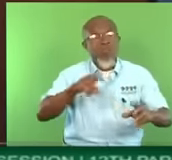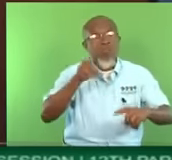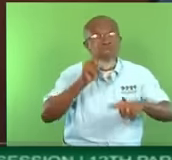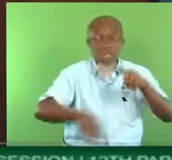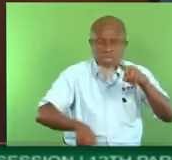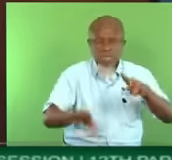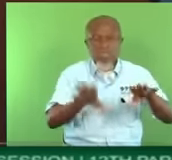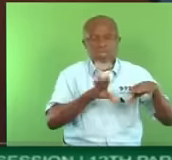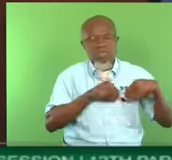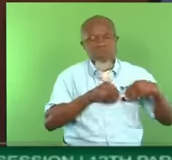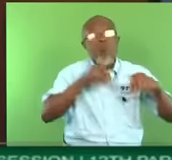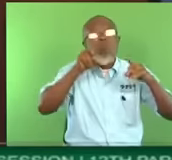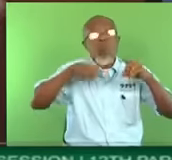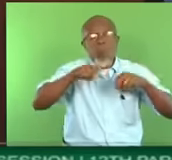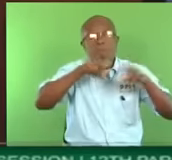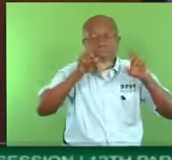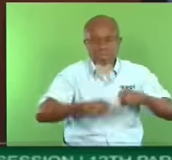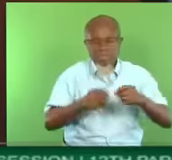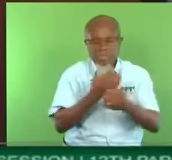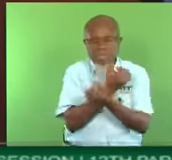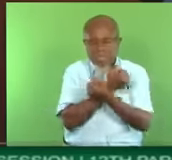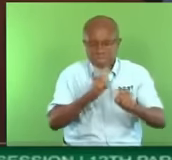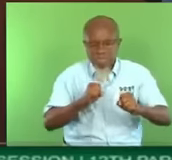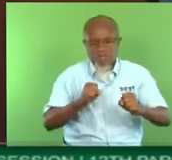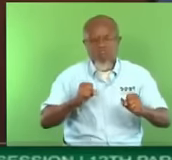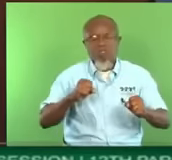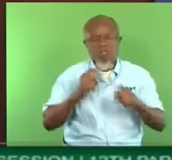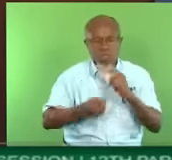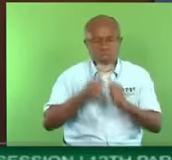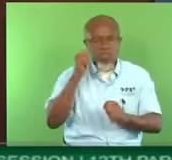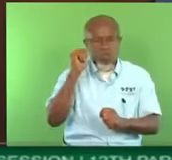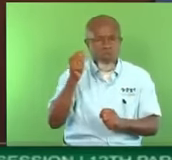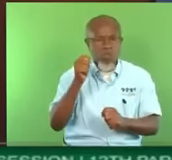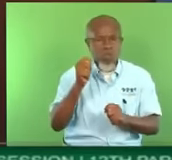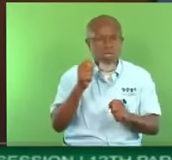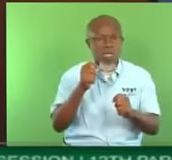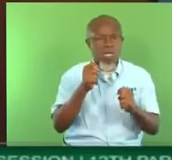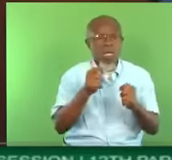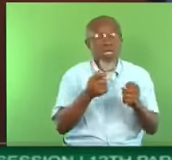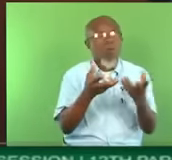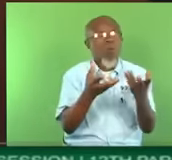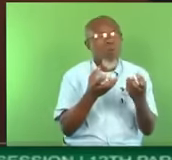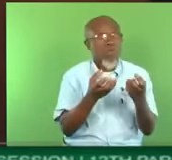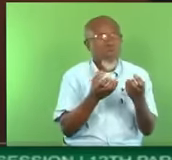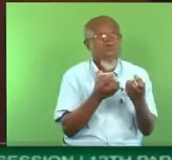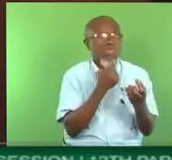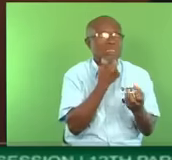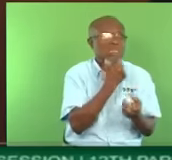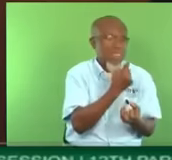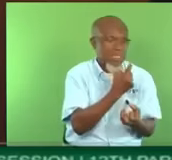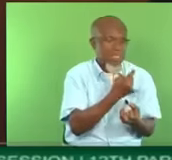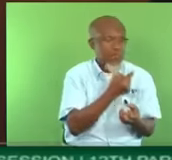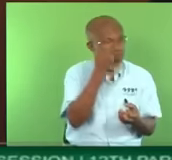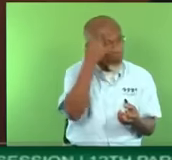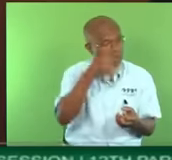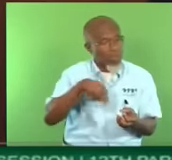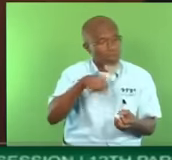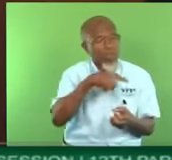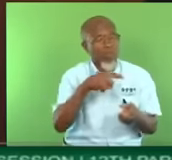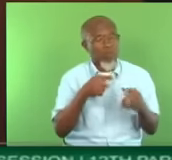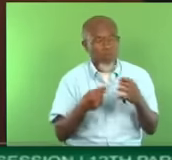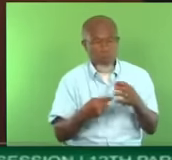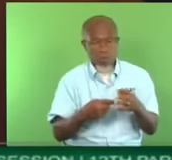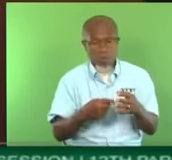must save our country. And Madam Speaker, I want to put it to you that for us to grow, they must go.